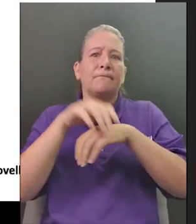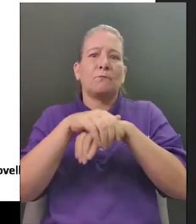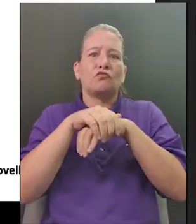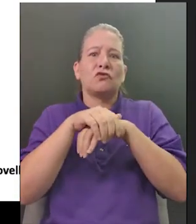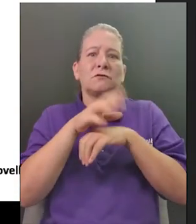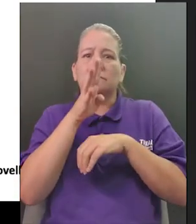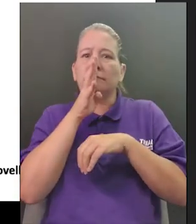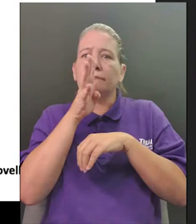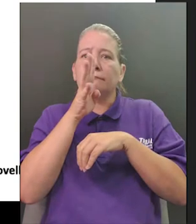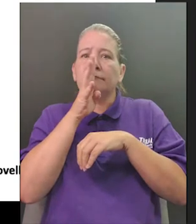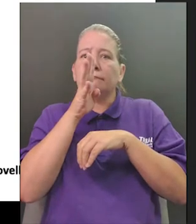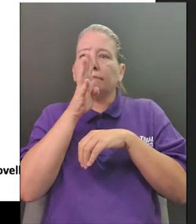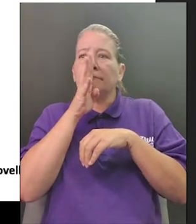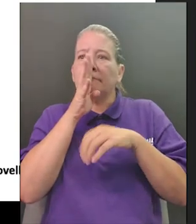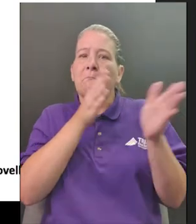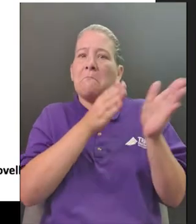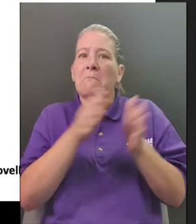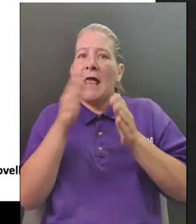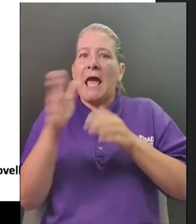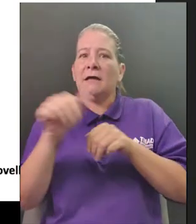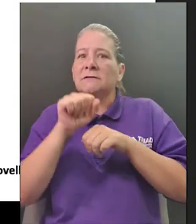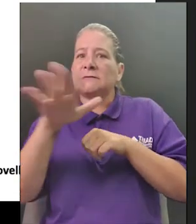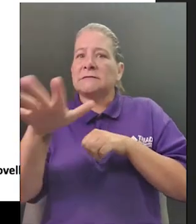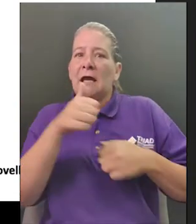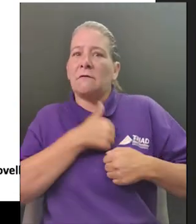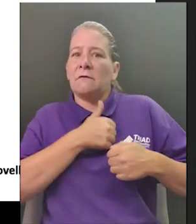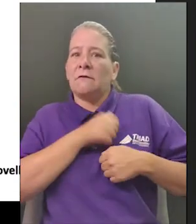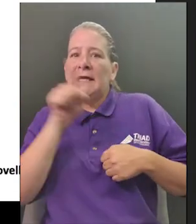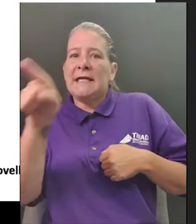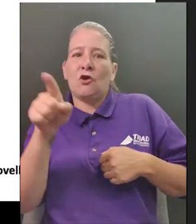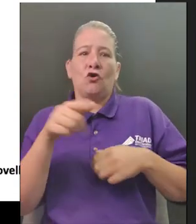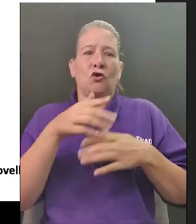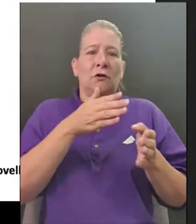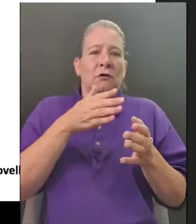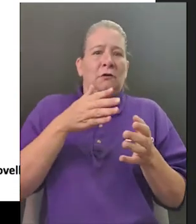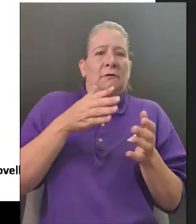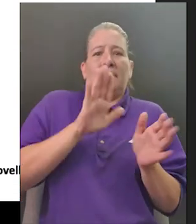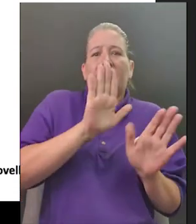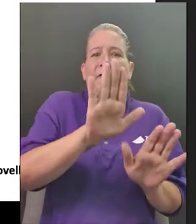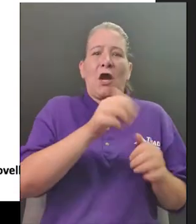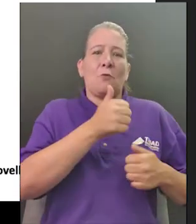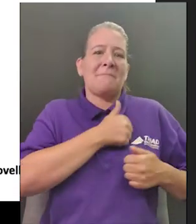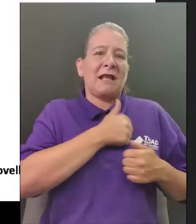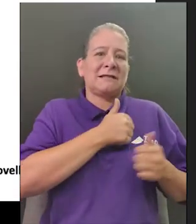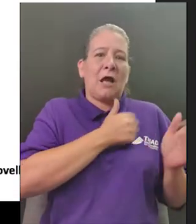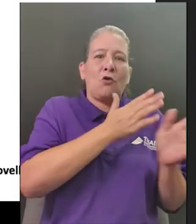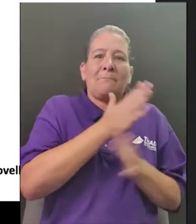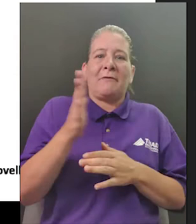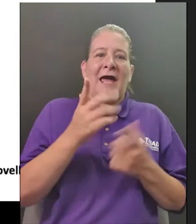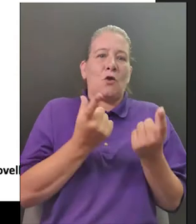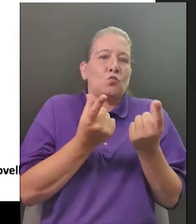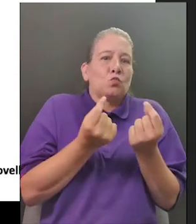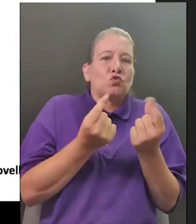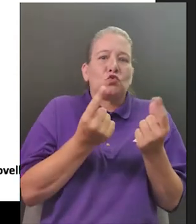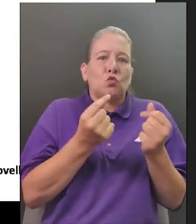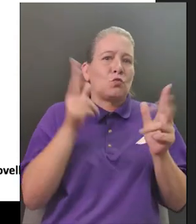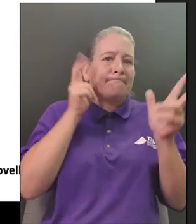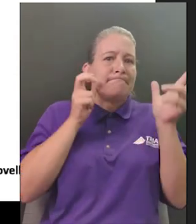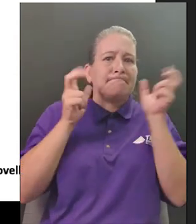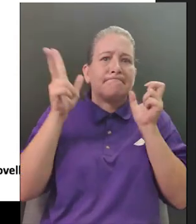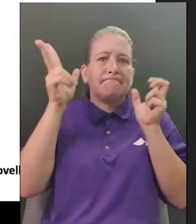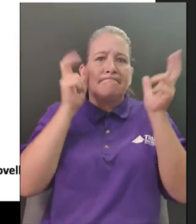and as she was sculpting them she would hear these stories about what was happening so